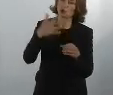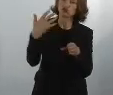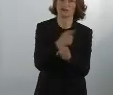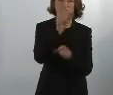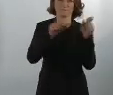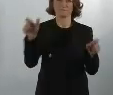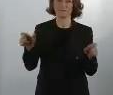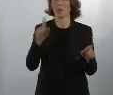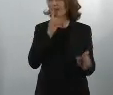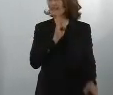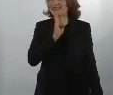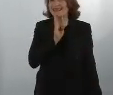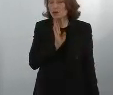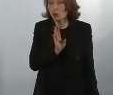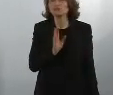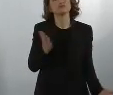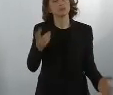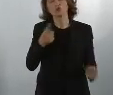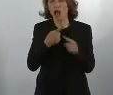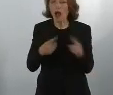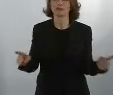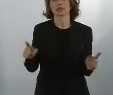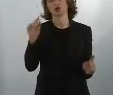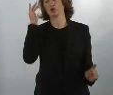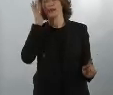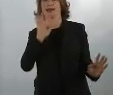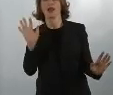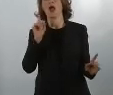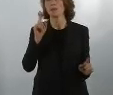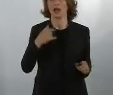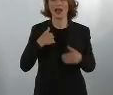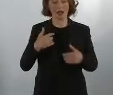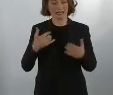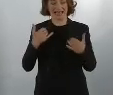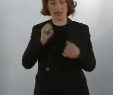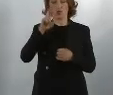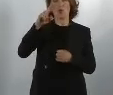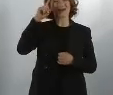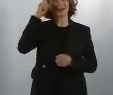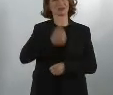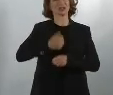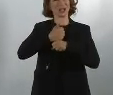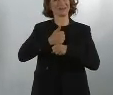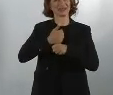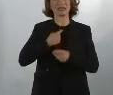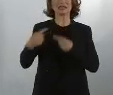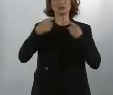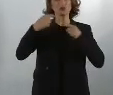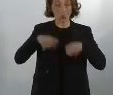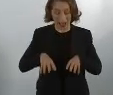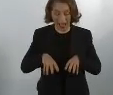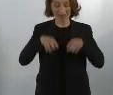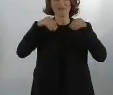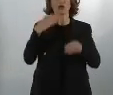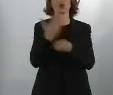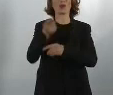force of conviction. And if that is not sufficient, then you have to think about other things. But I don't start a discussion, I won't